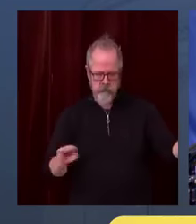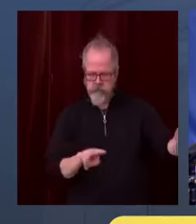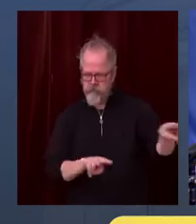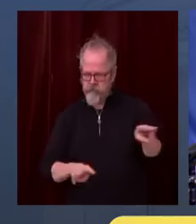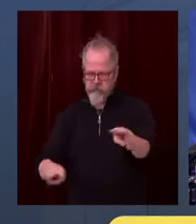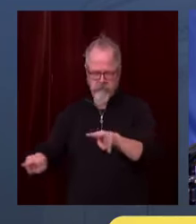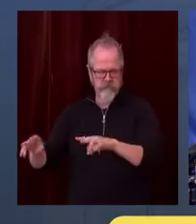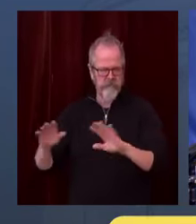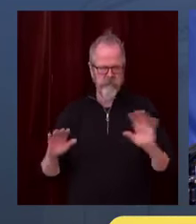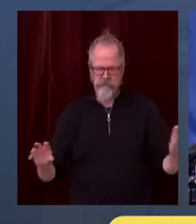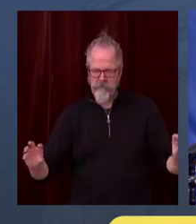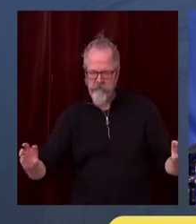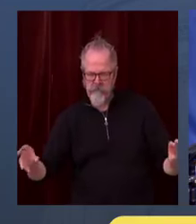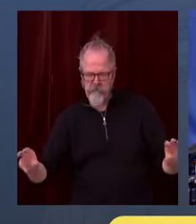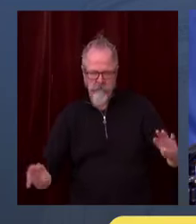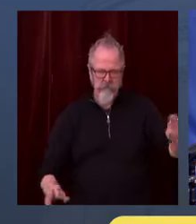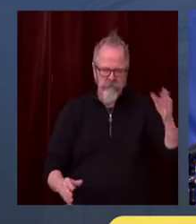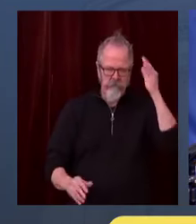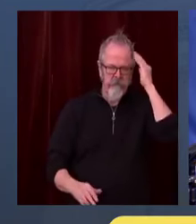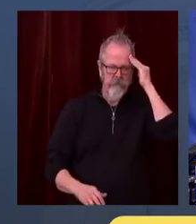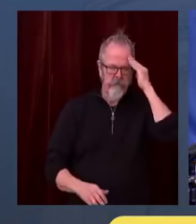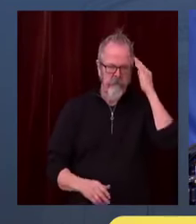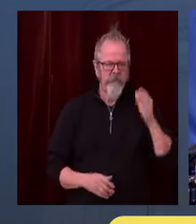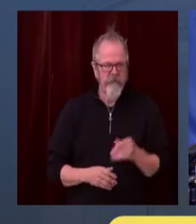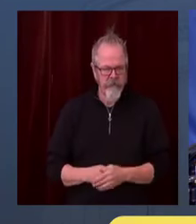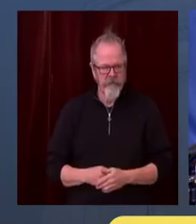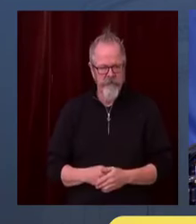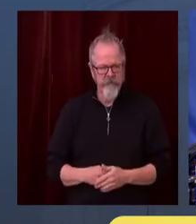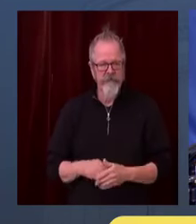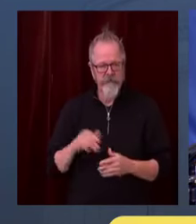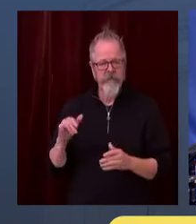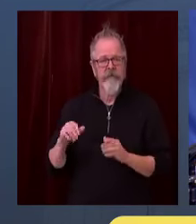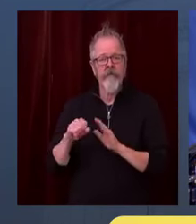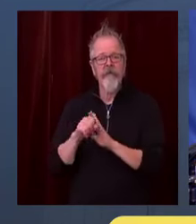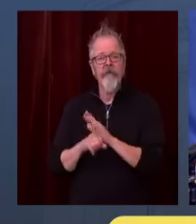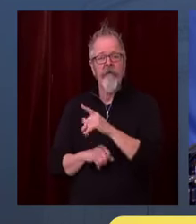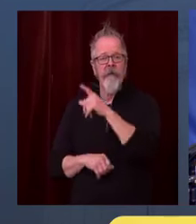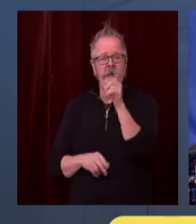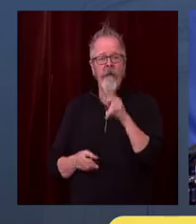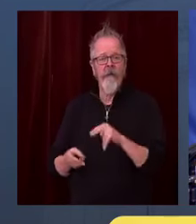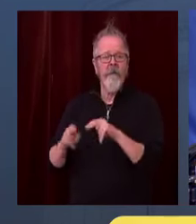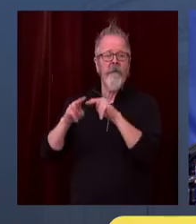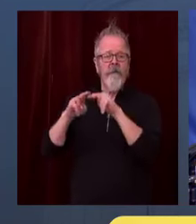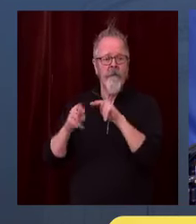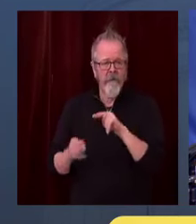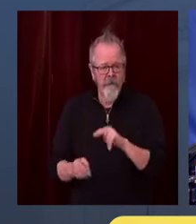minimum. We hope that we will achieve that. That's the metric that we will be looking at.